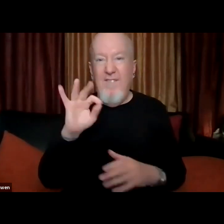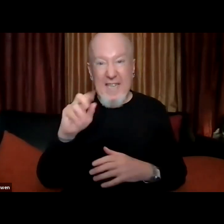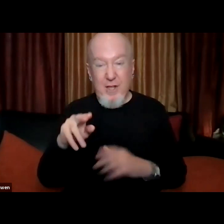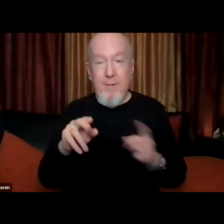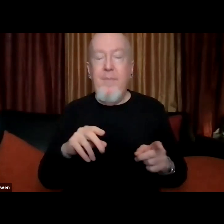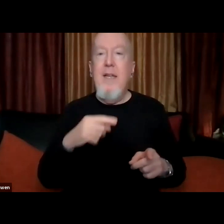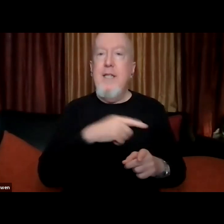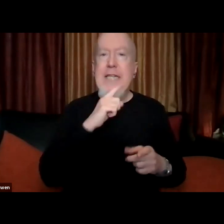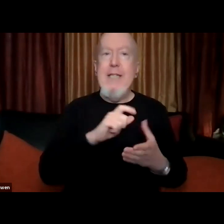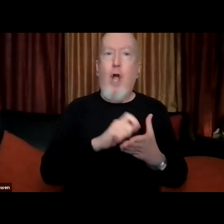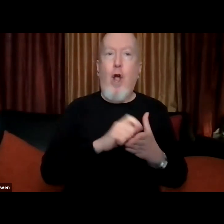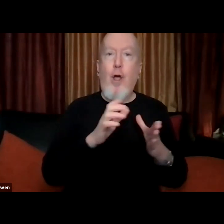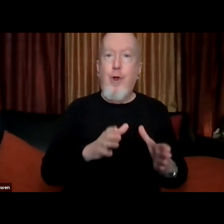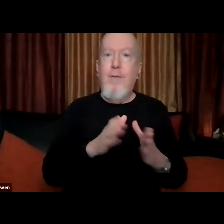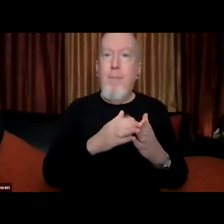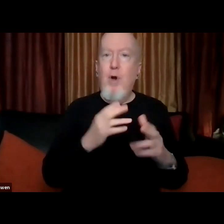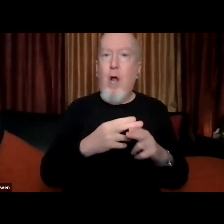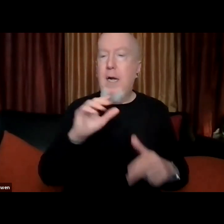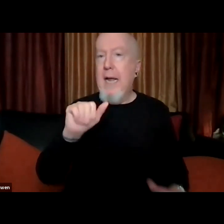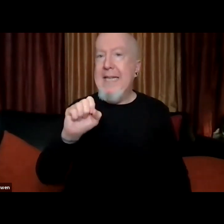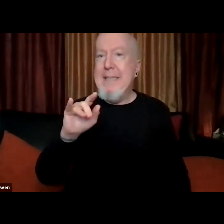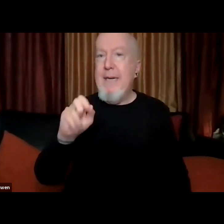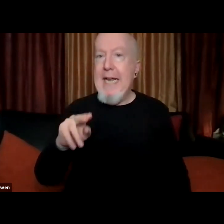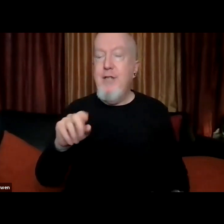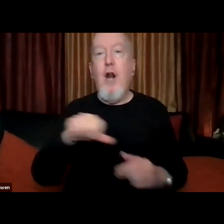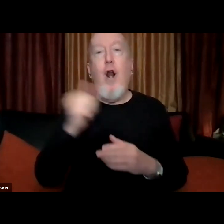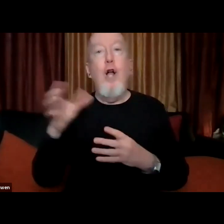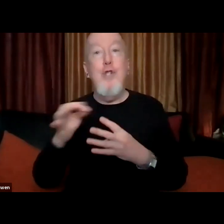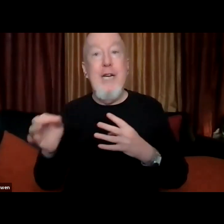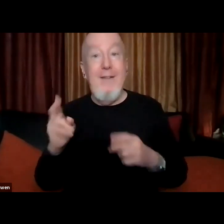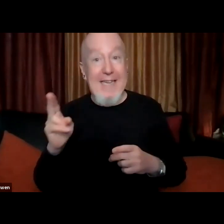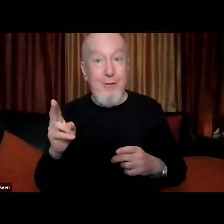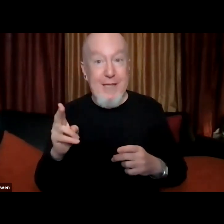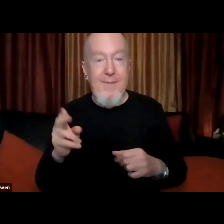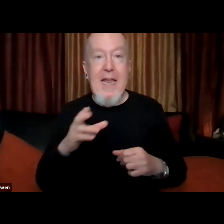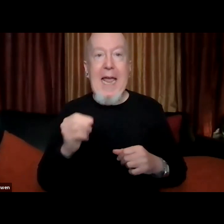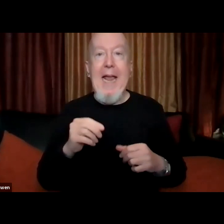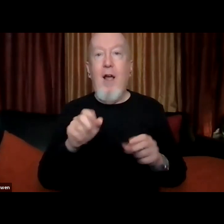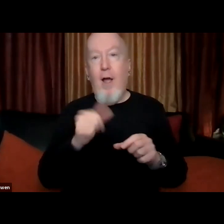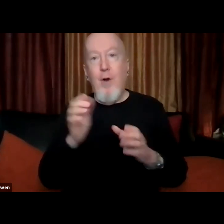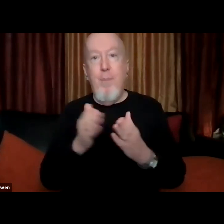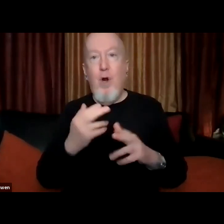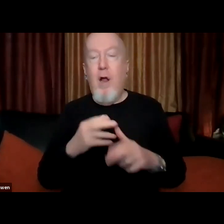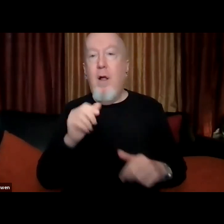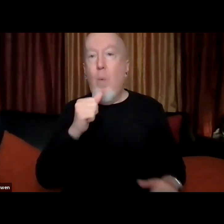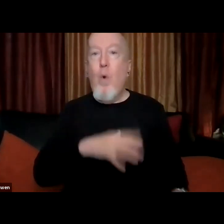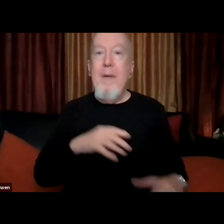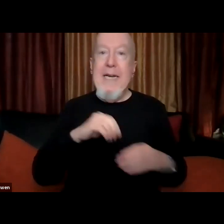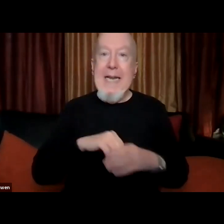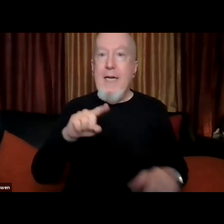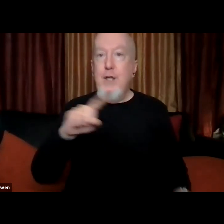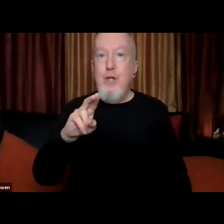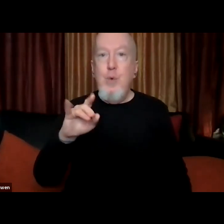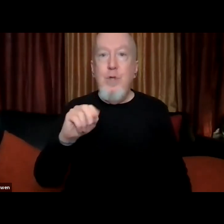assimilation and alternative history and the woman in the zoot suit gender nationalism